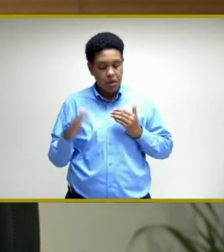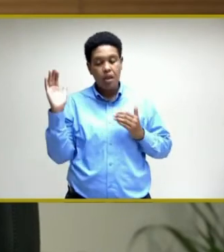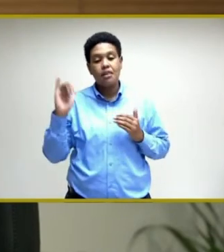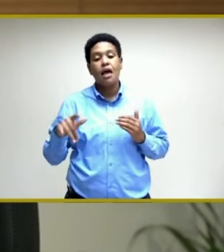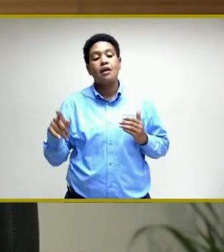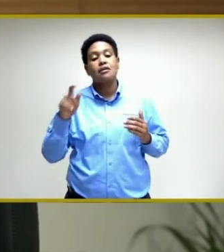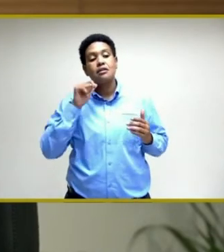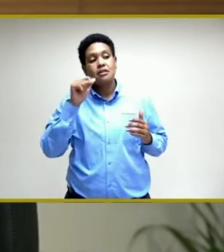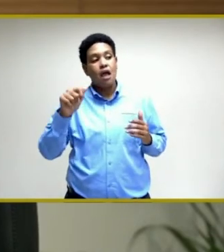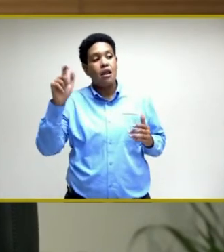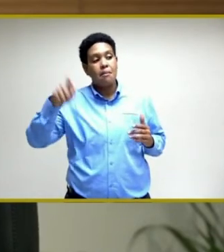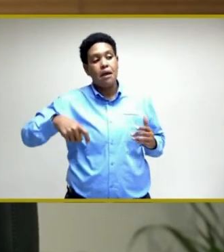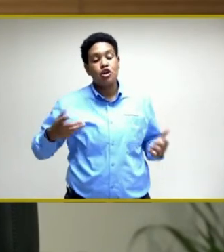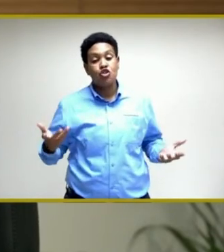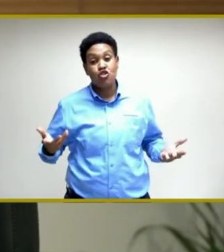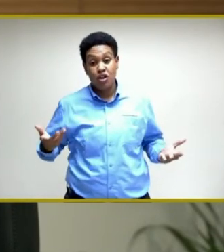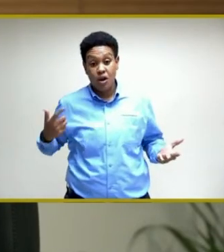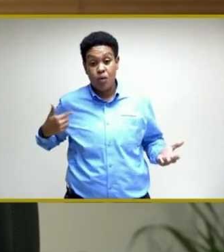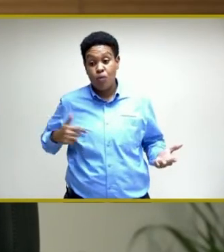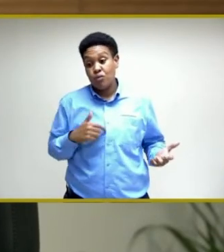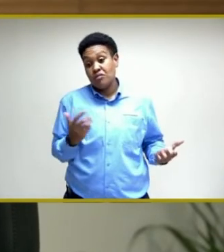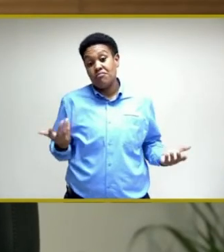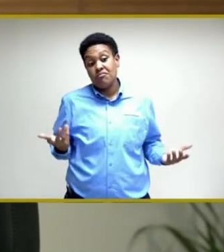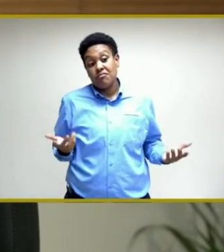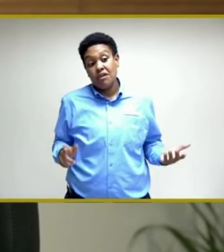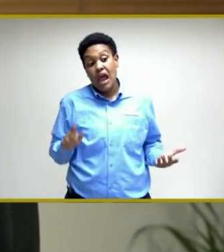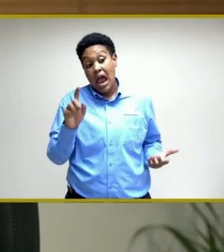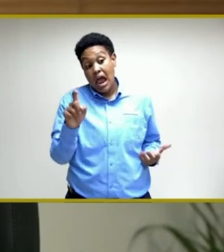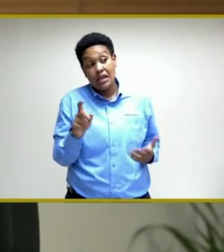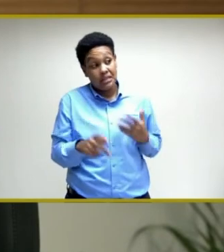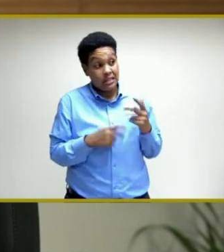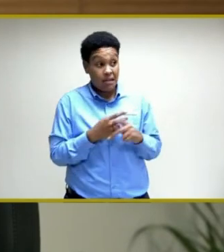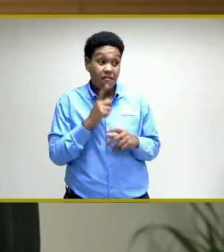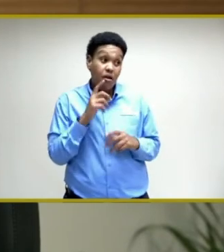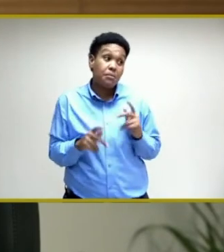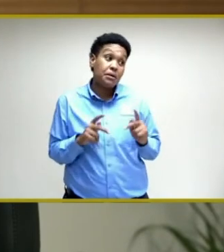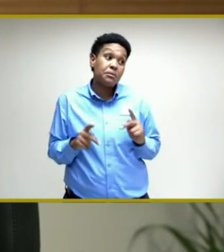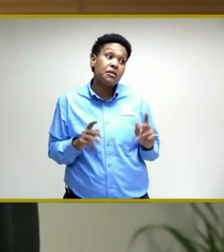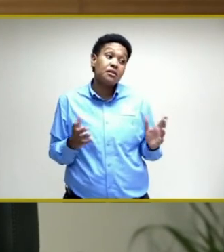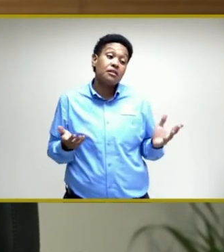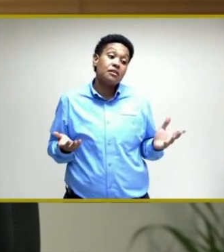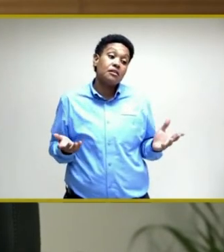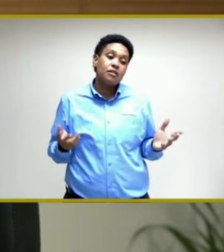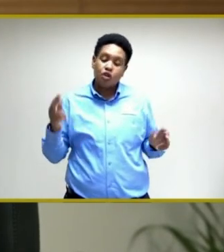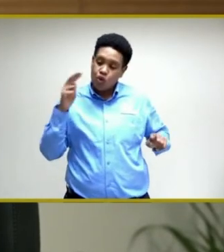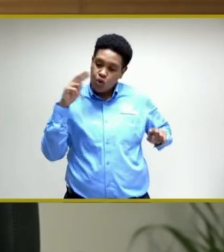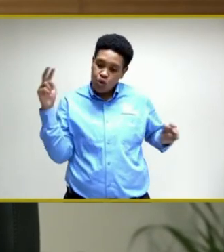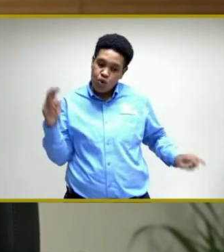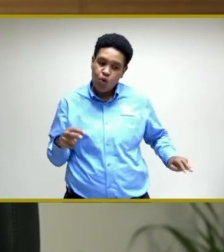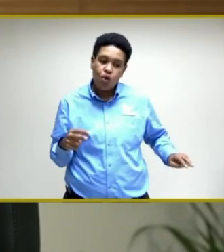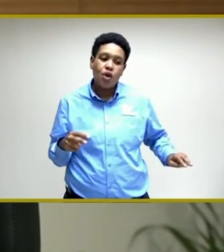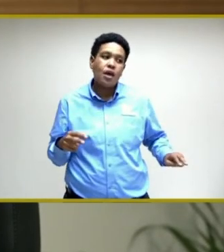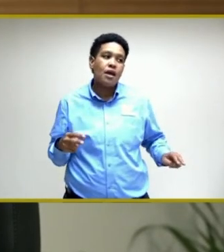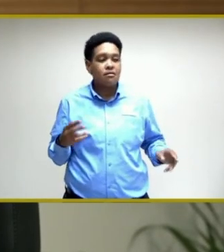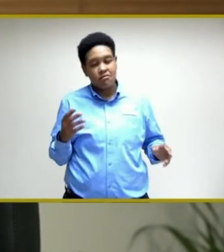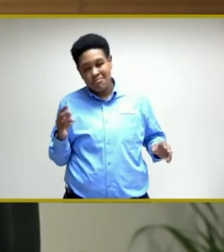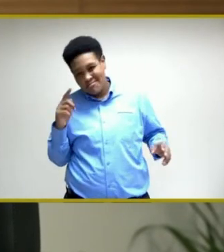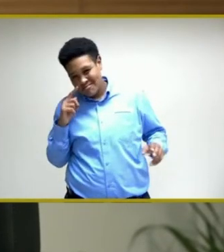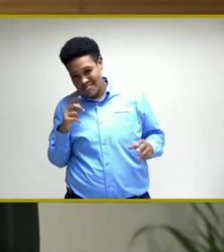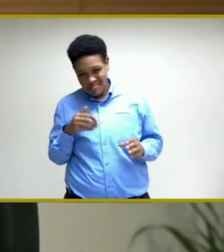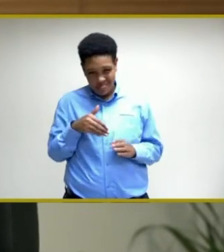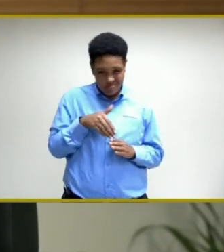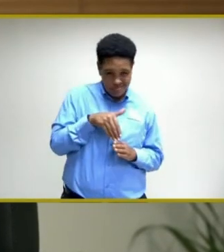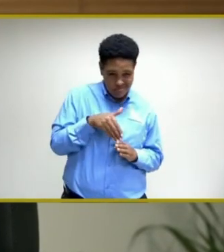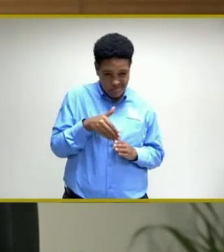it is not mandatory, and we just ask kindly for persons to look and weigh the benefits and the risk,